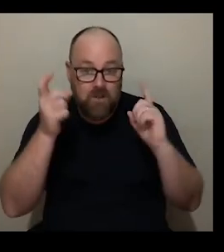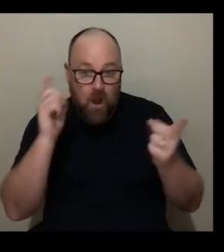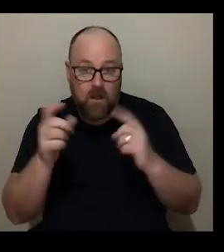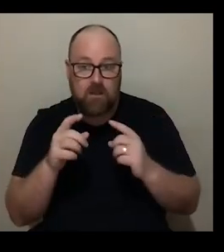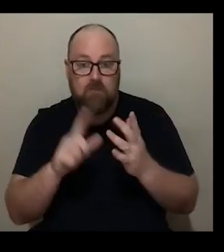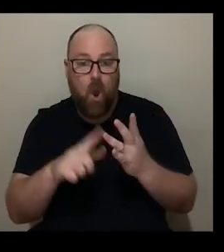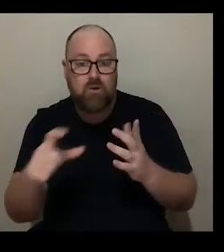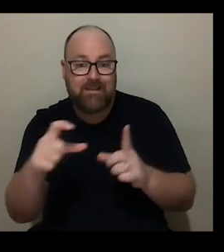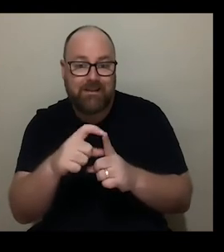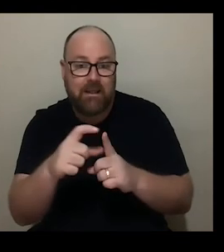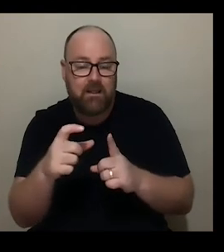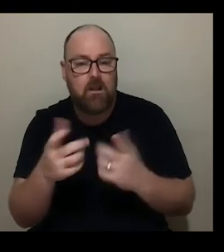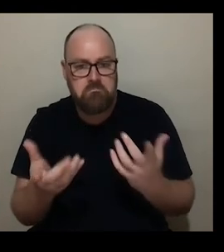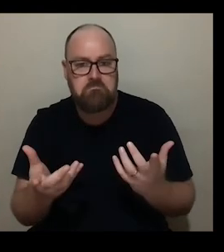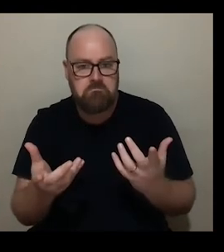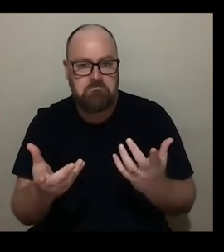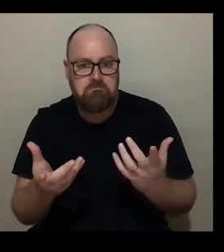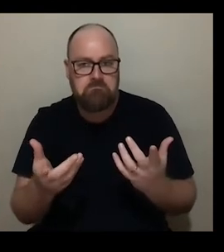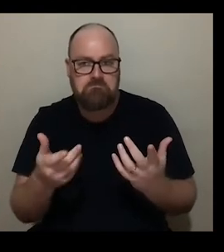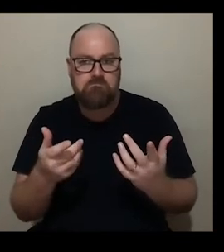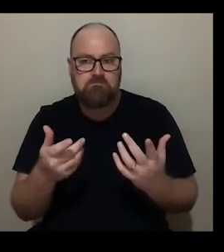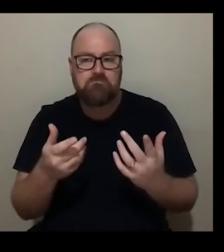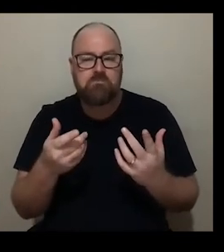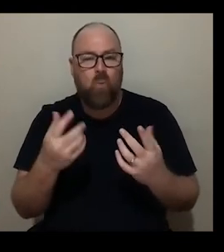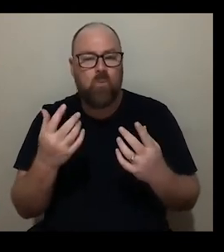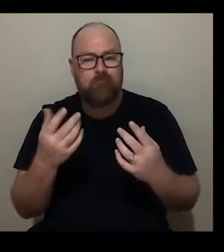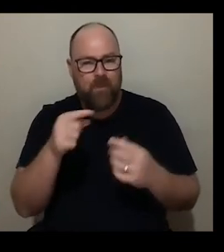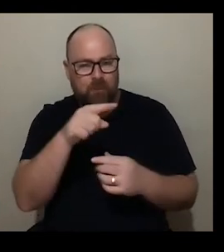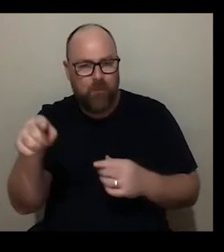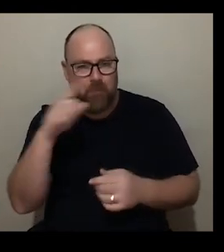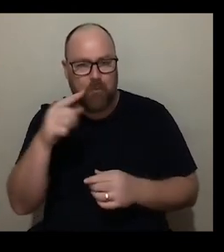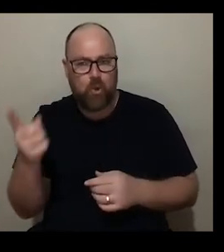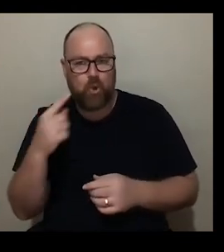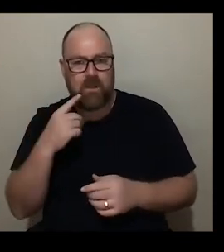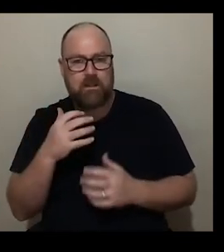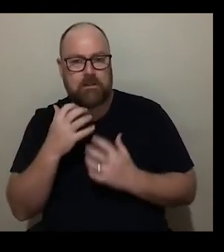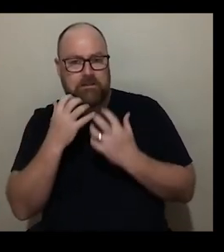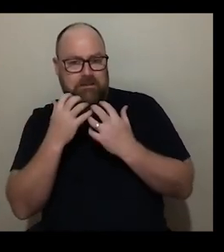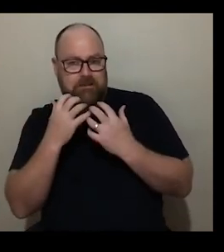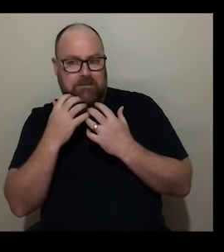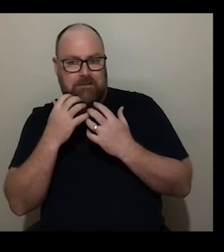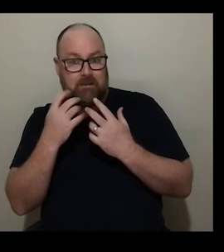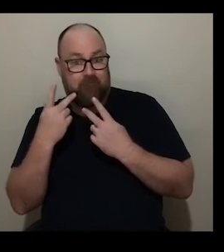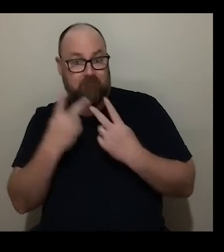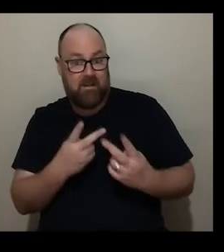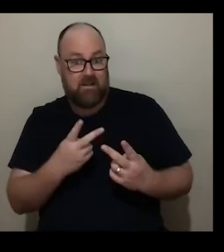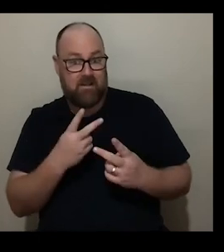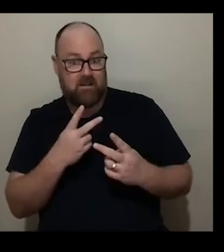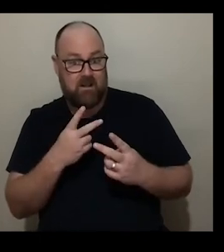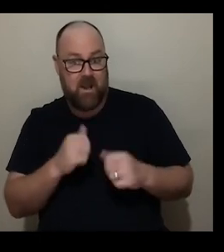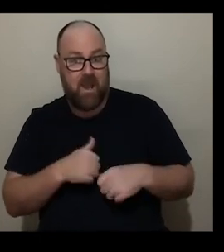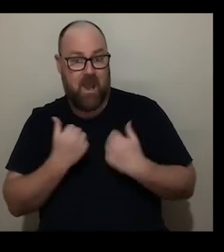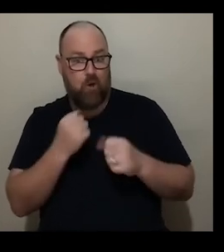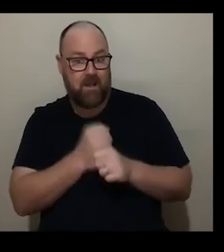through ocd um people for whom a visit to the gallery may or may not be um